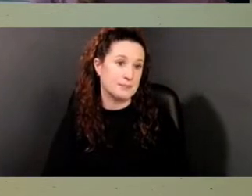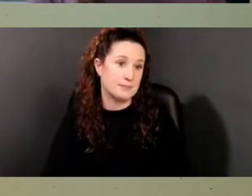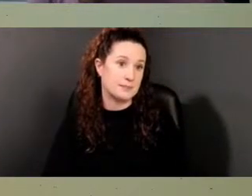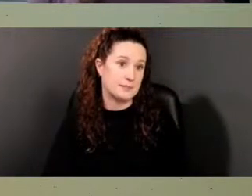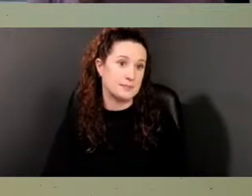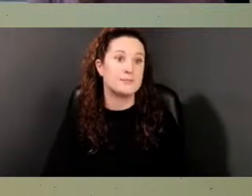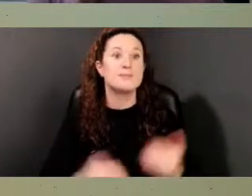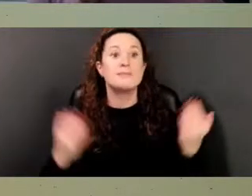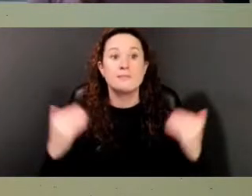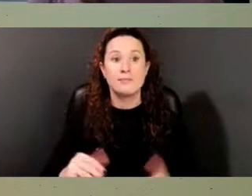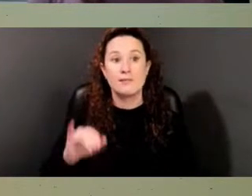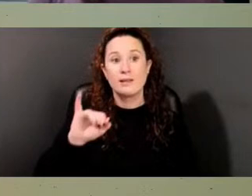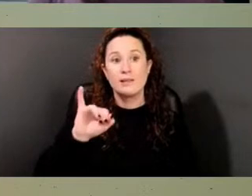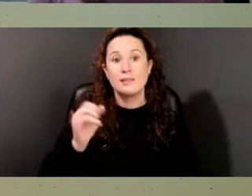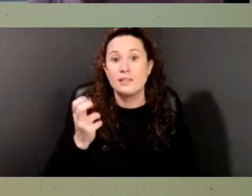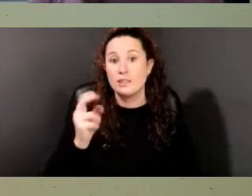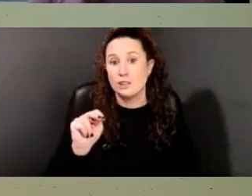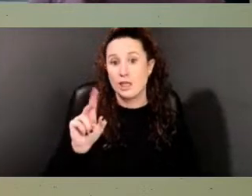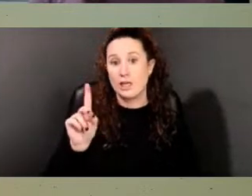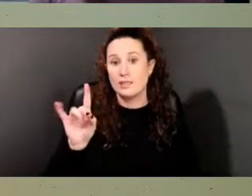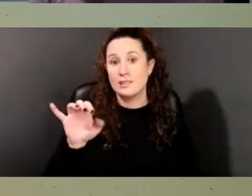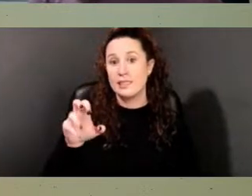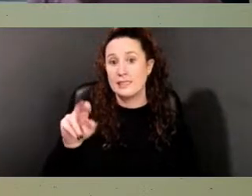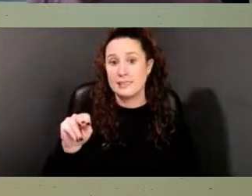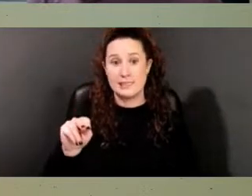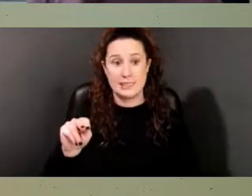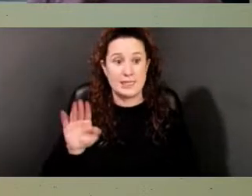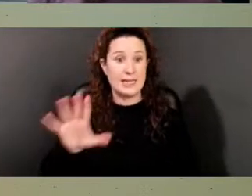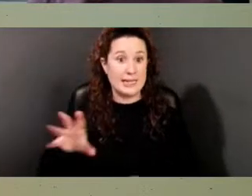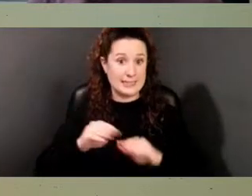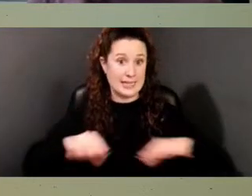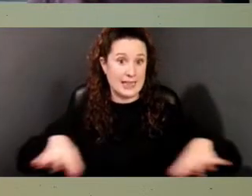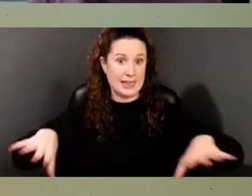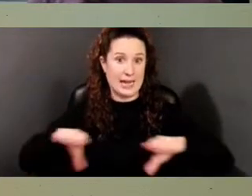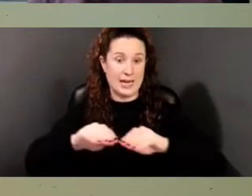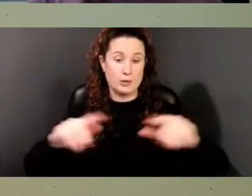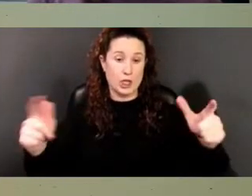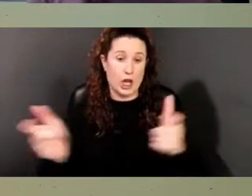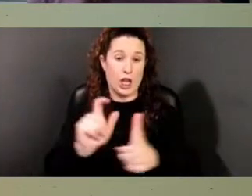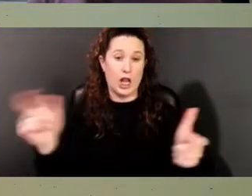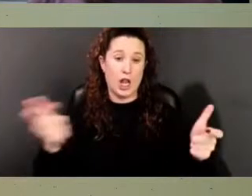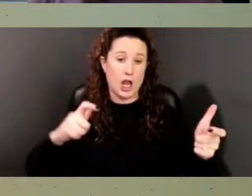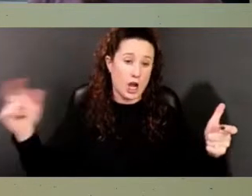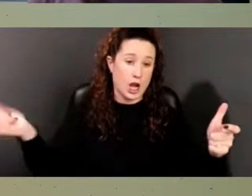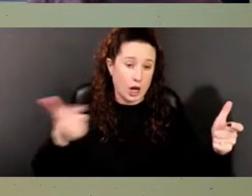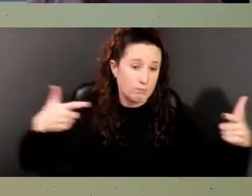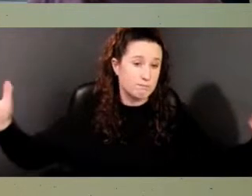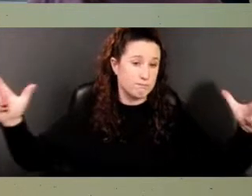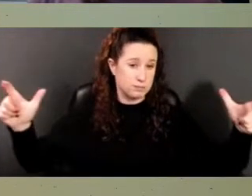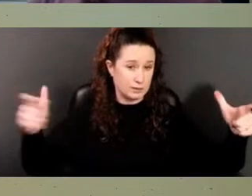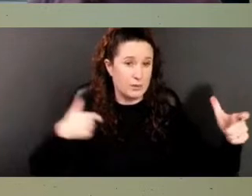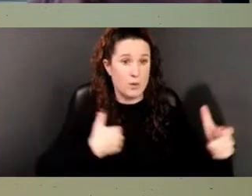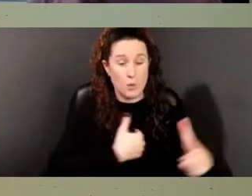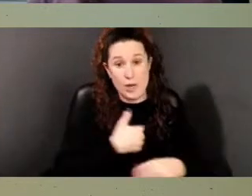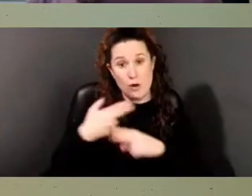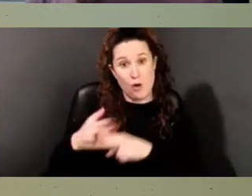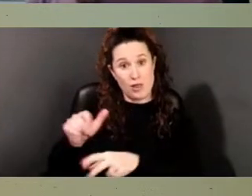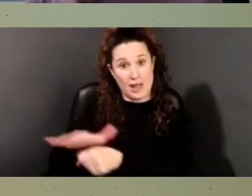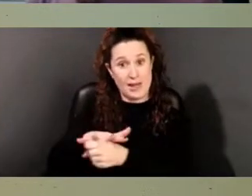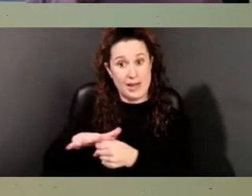Now, John Dickinson's land holdings were very large, even larger than what we today call the John Dickinson plantation.